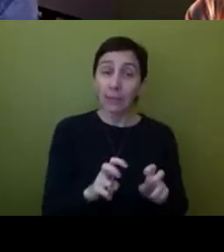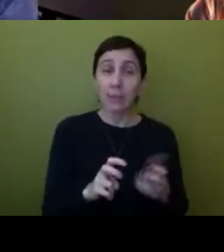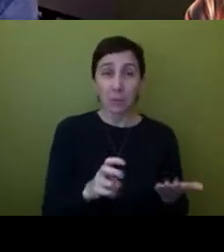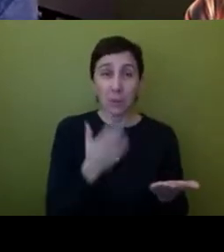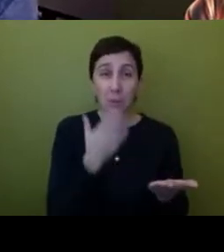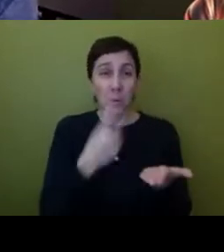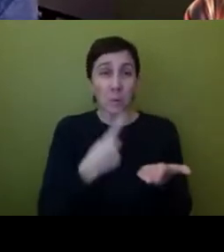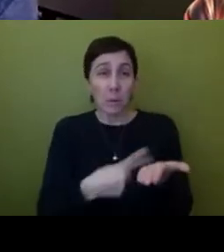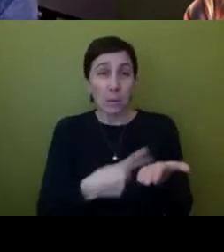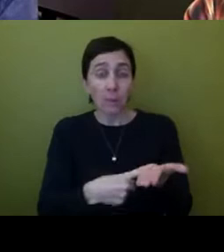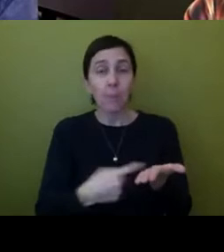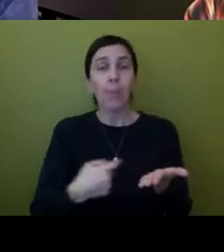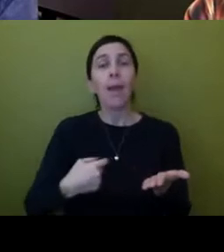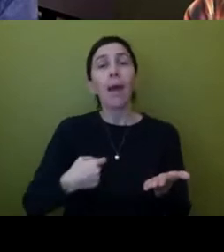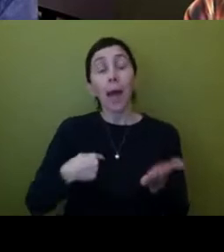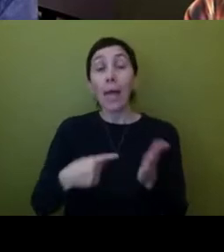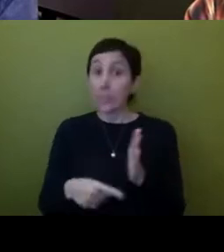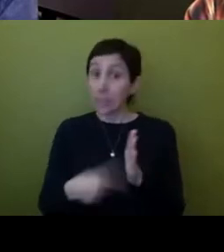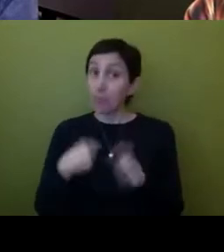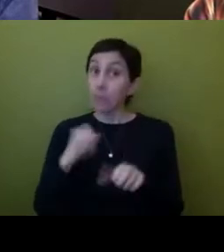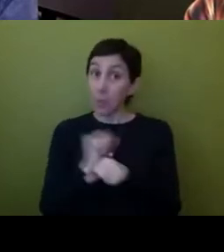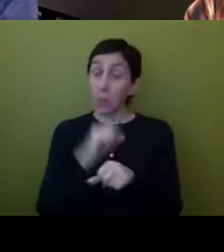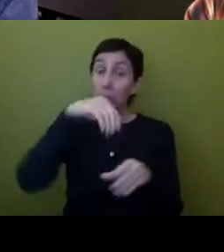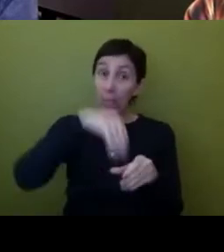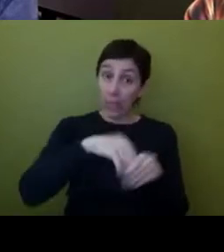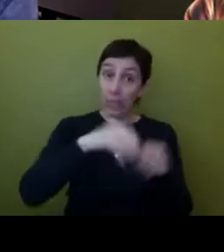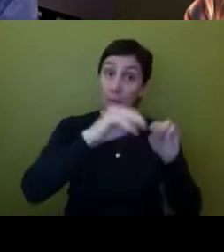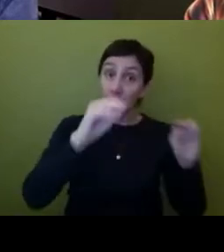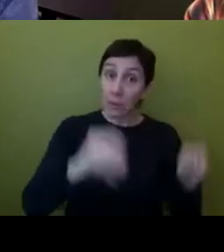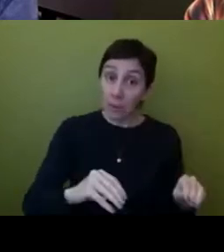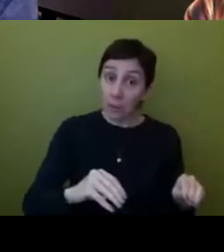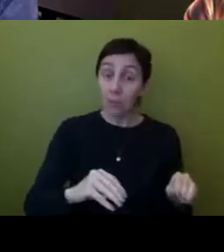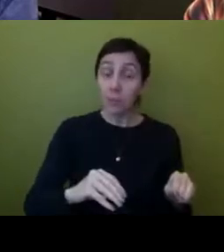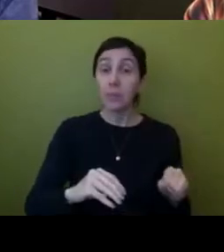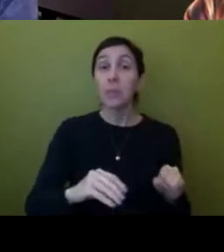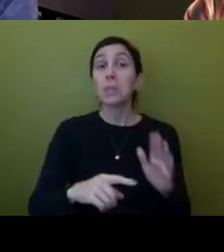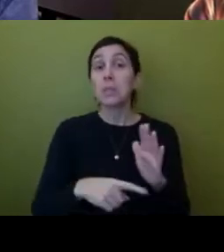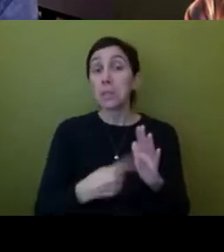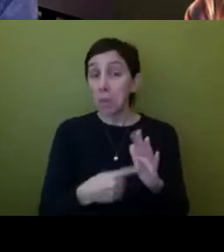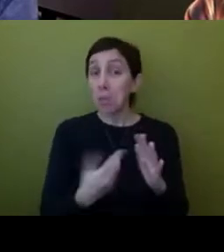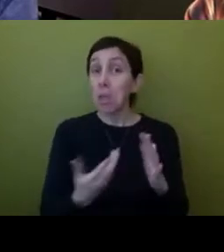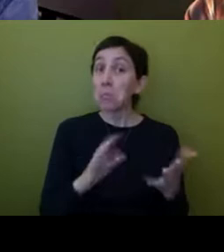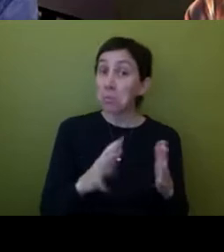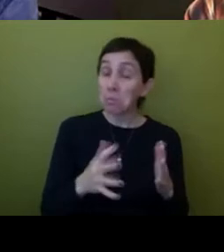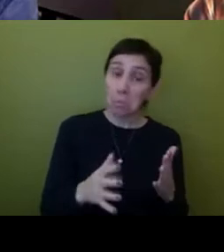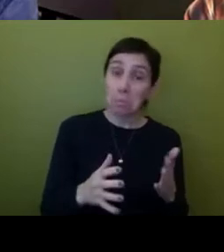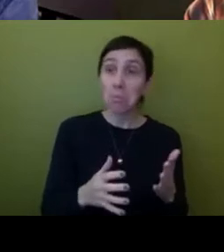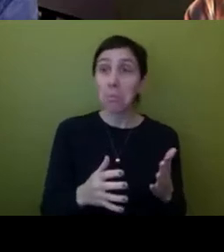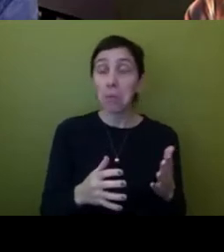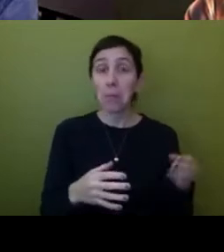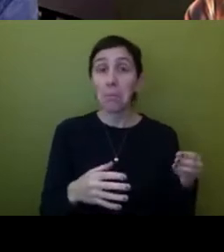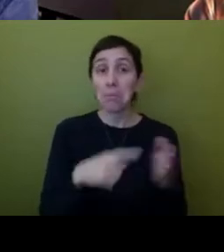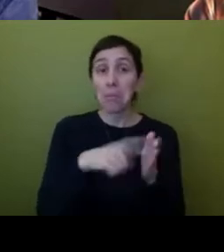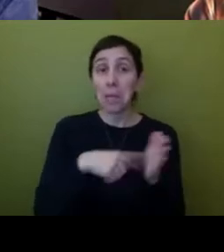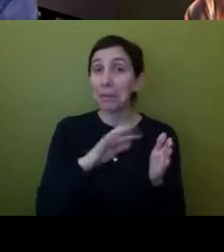i work sometimes in museums sometimes it's a it's a it's an okay check and i and especially when